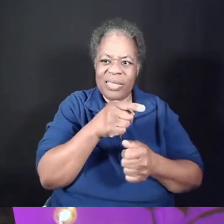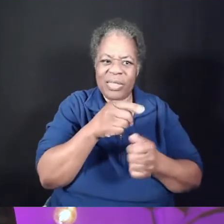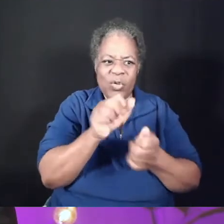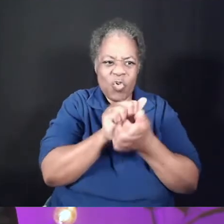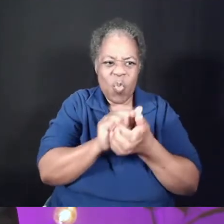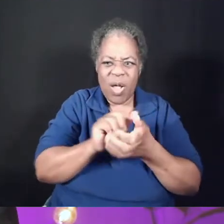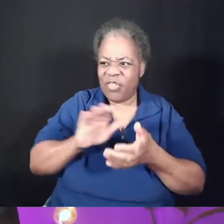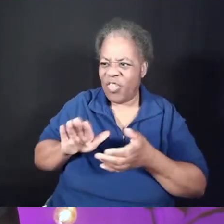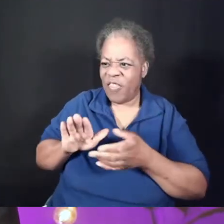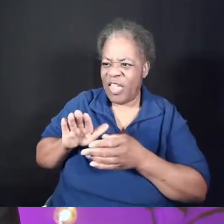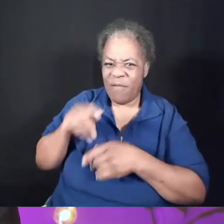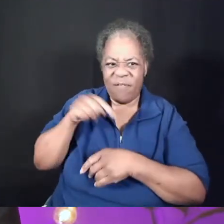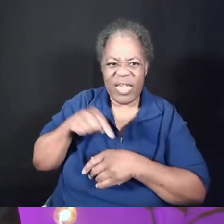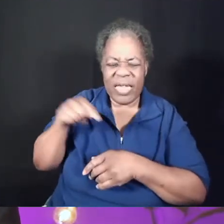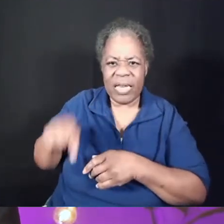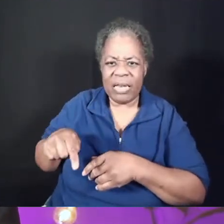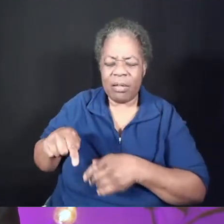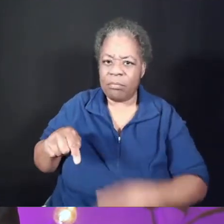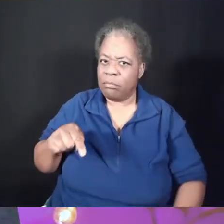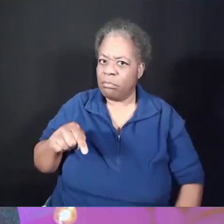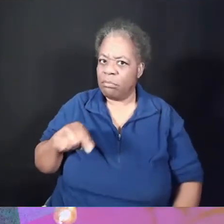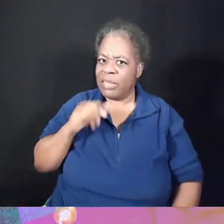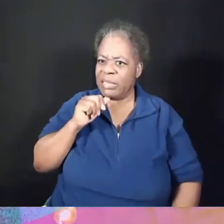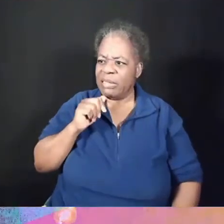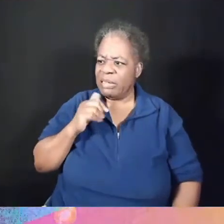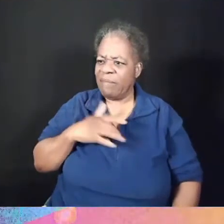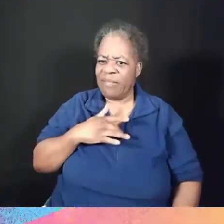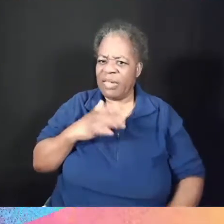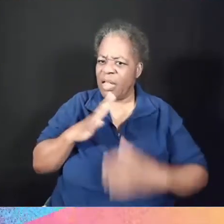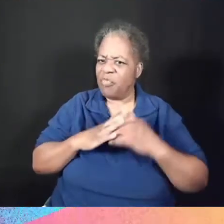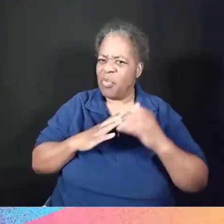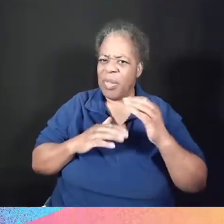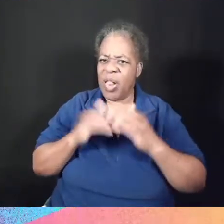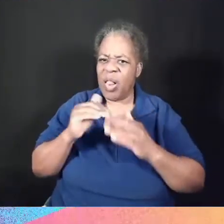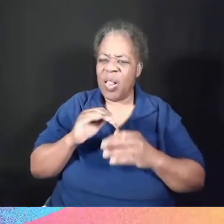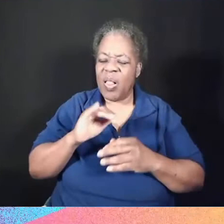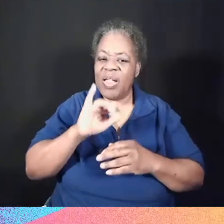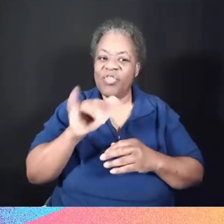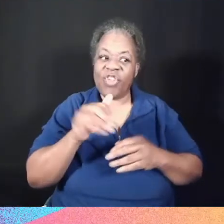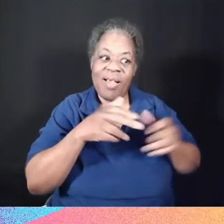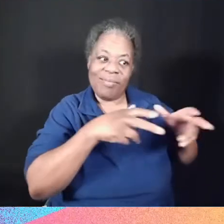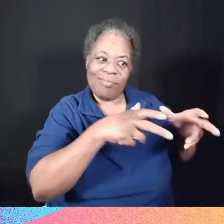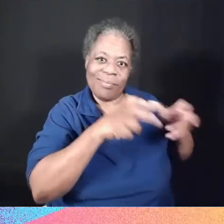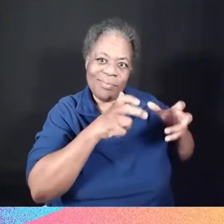distinctly uncomfortable. John records it this way. It says,